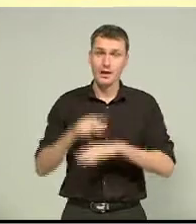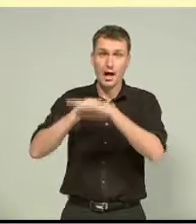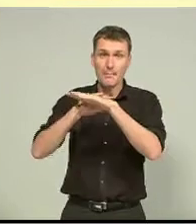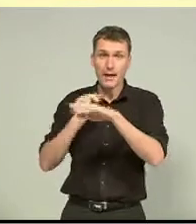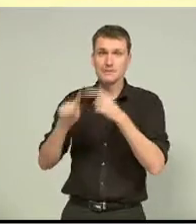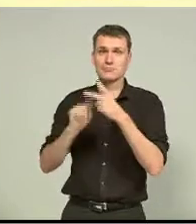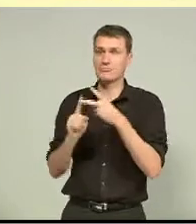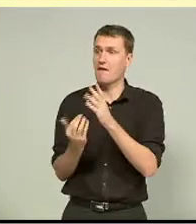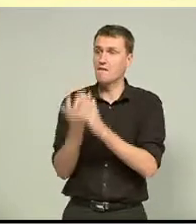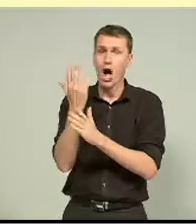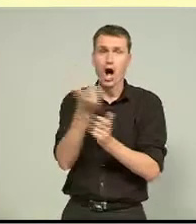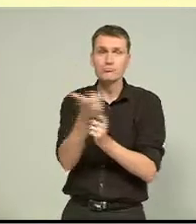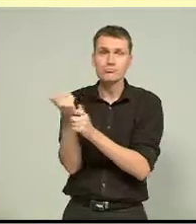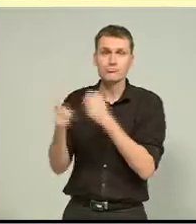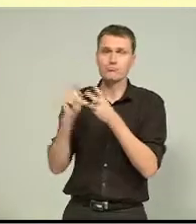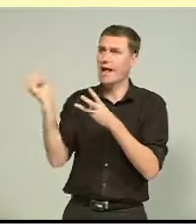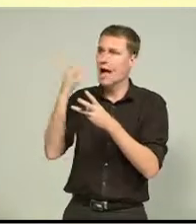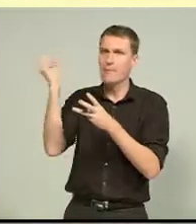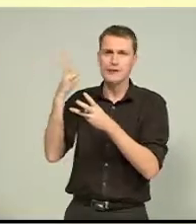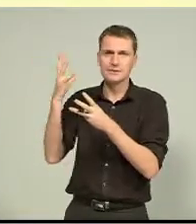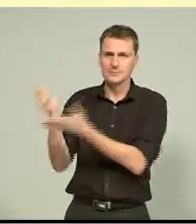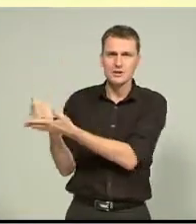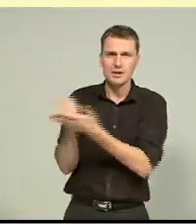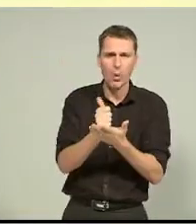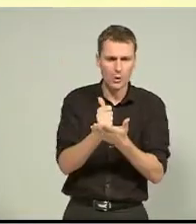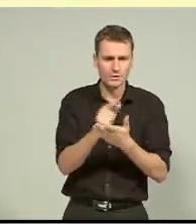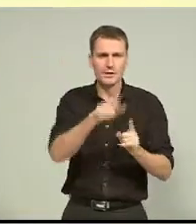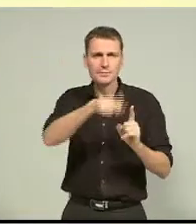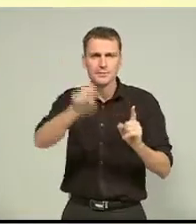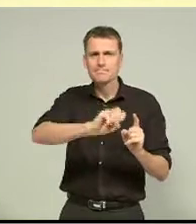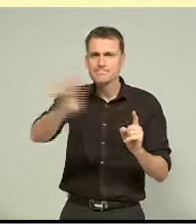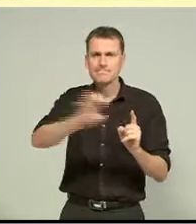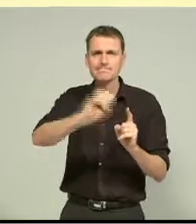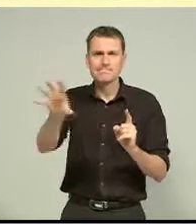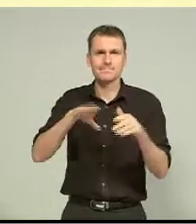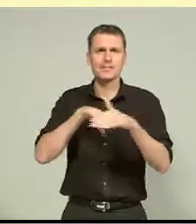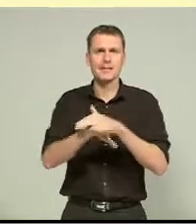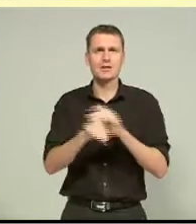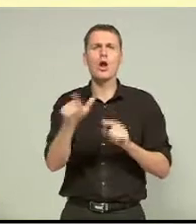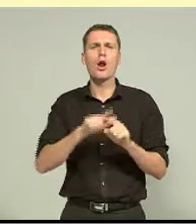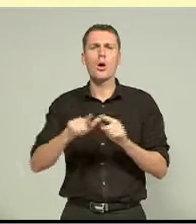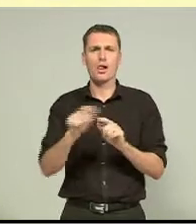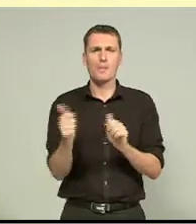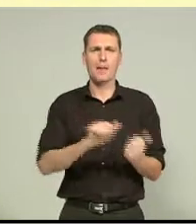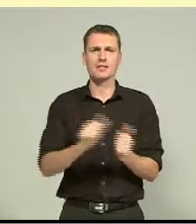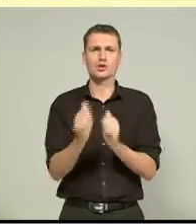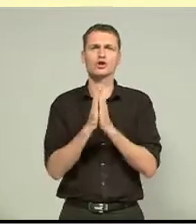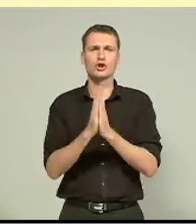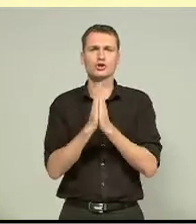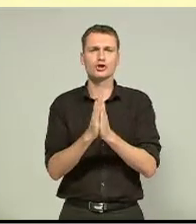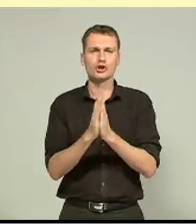fire and ambulance, we evacuated these residents to the local Baptist church to